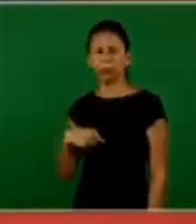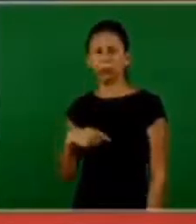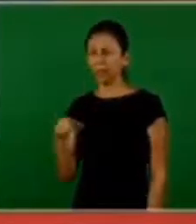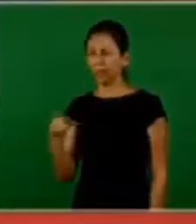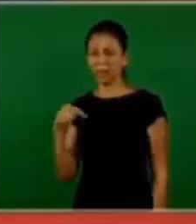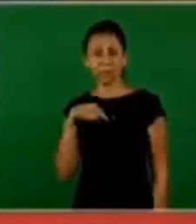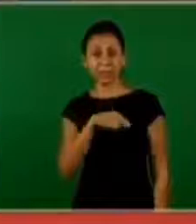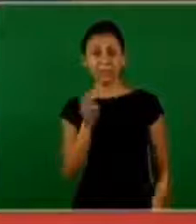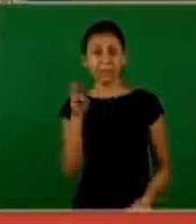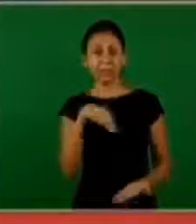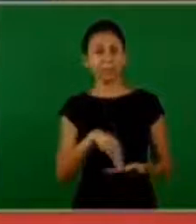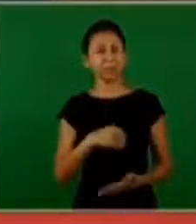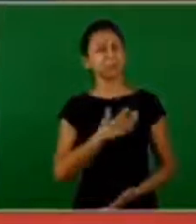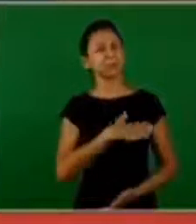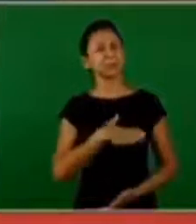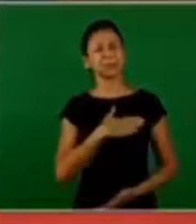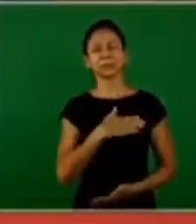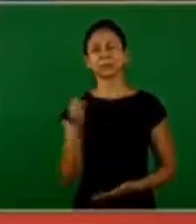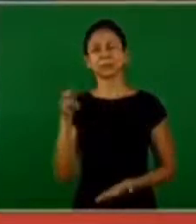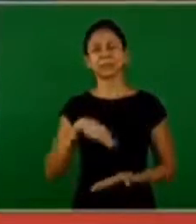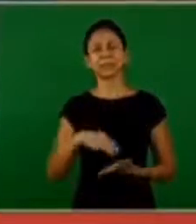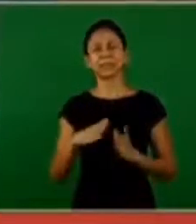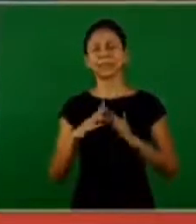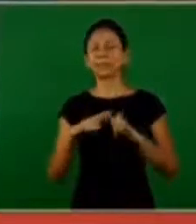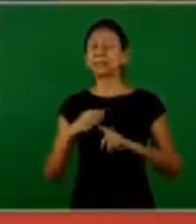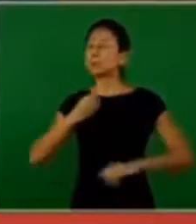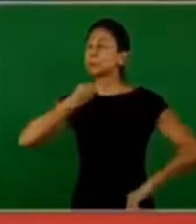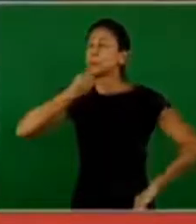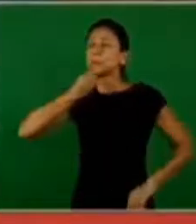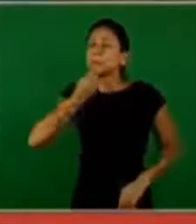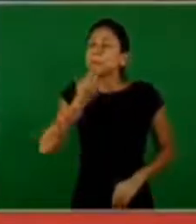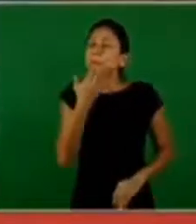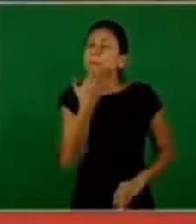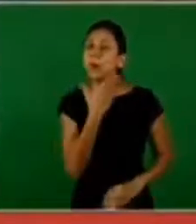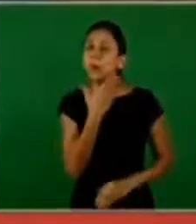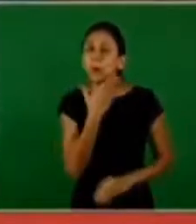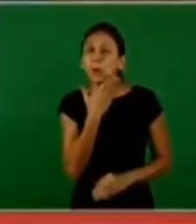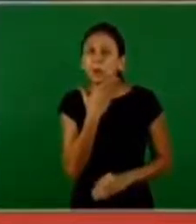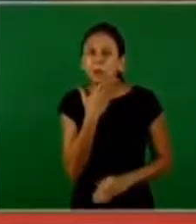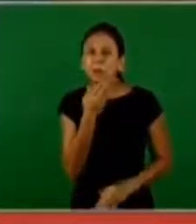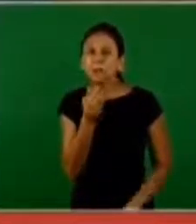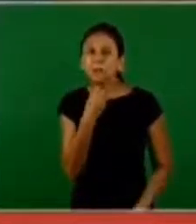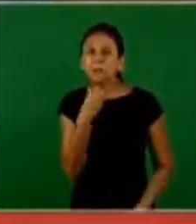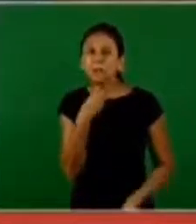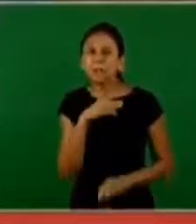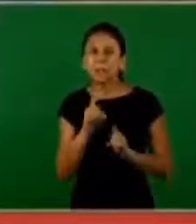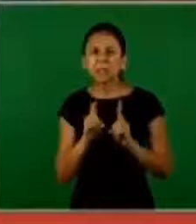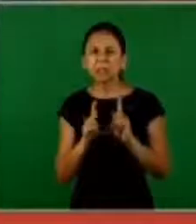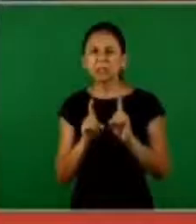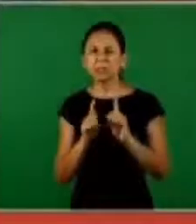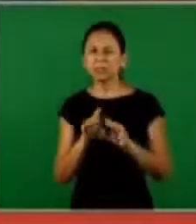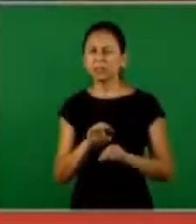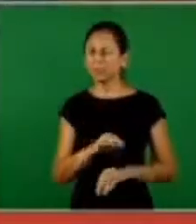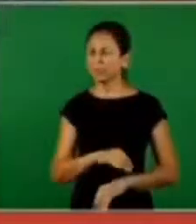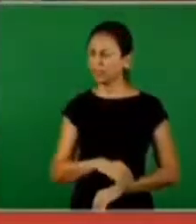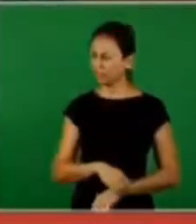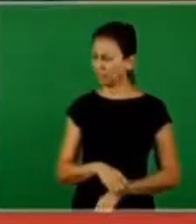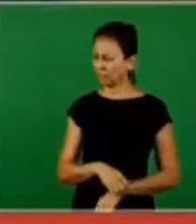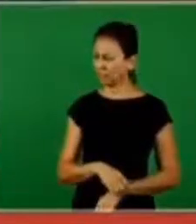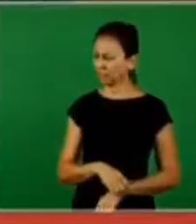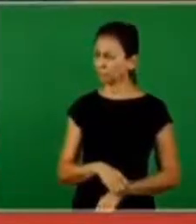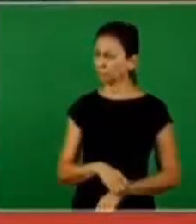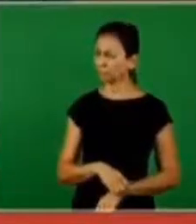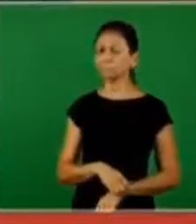said, oh, you're from Arnatha. I like Arnatha very much. It's a very good church, but it's a church that has very little doctrine. Oh,